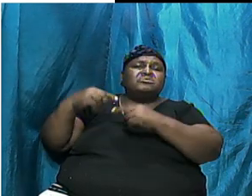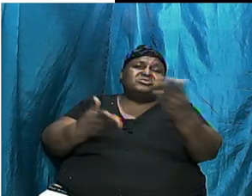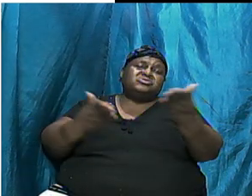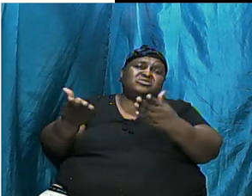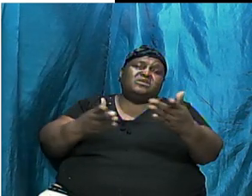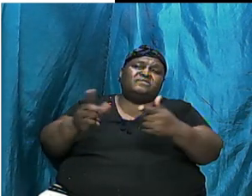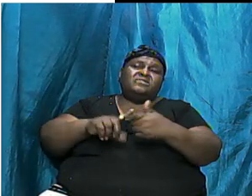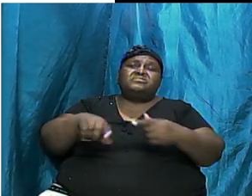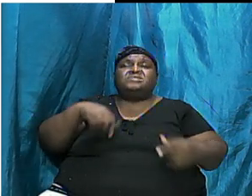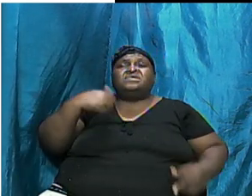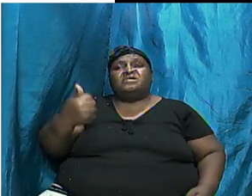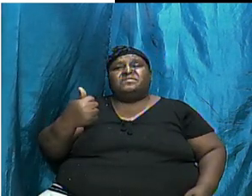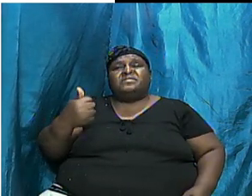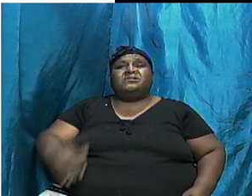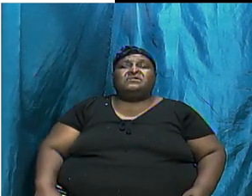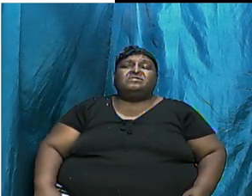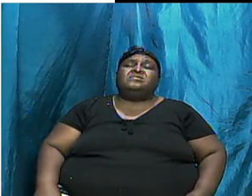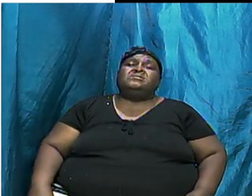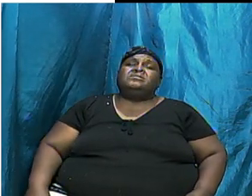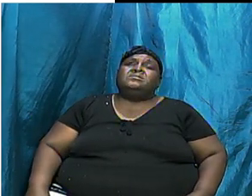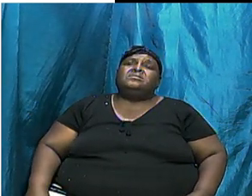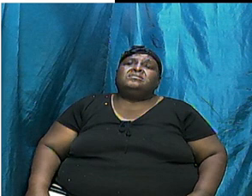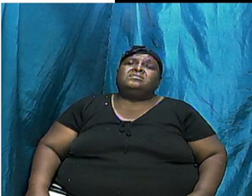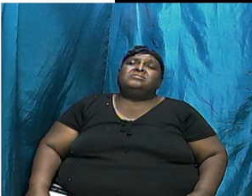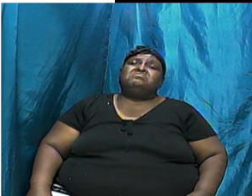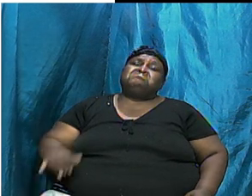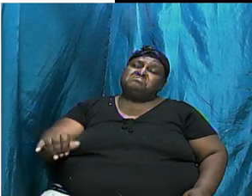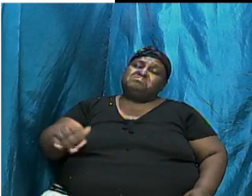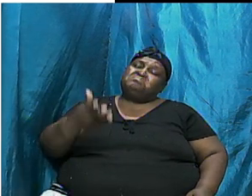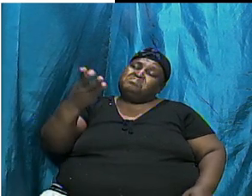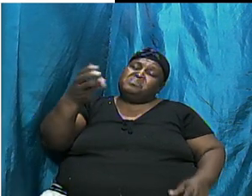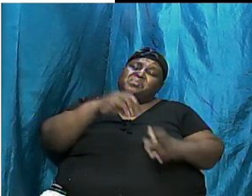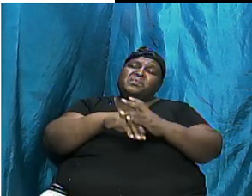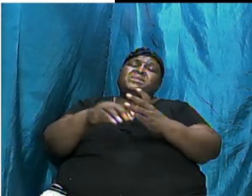Now that is very significant And that was there in Scripture